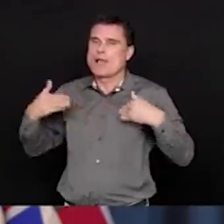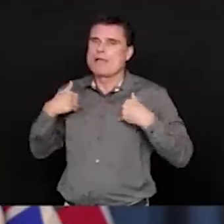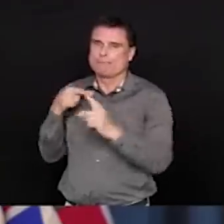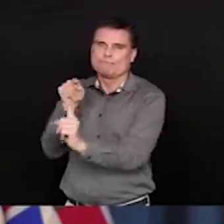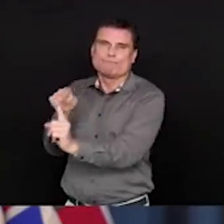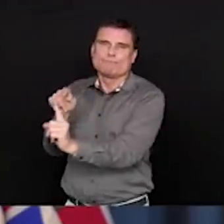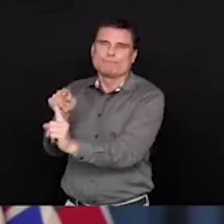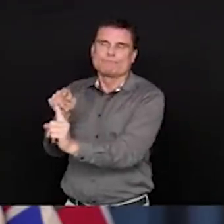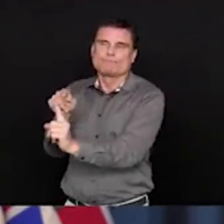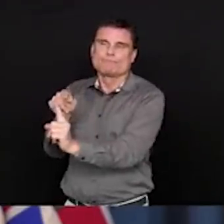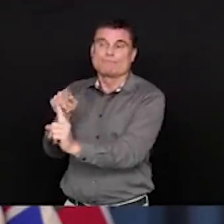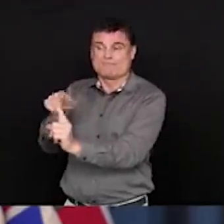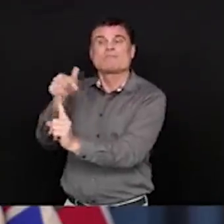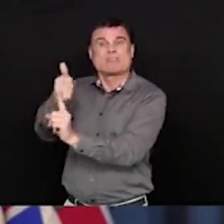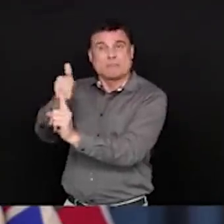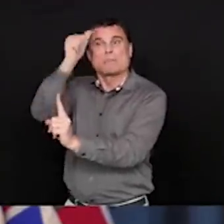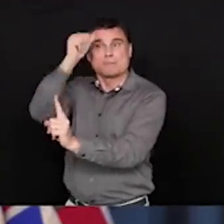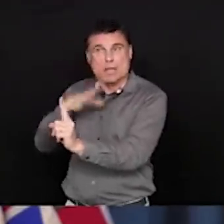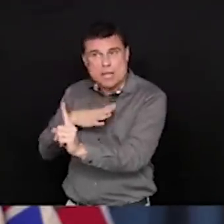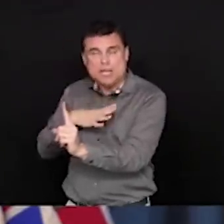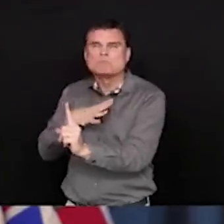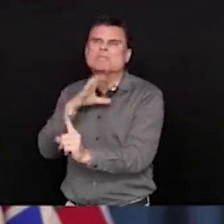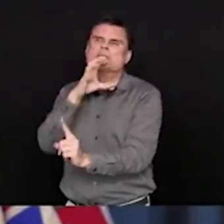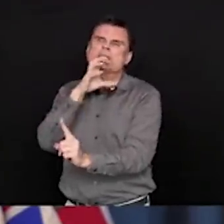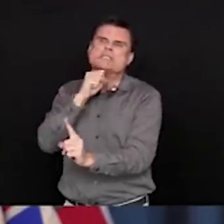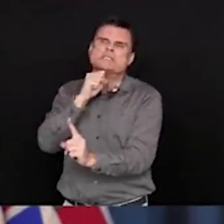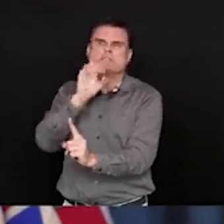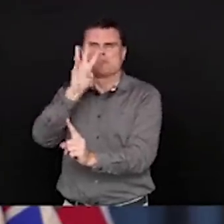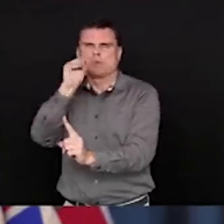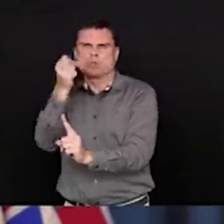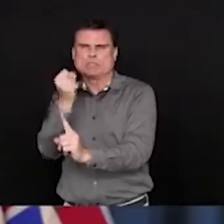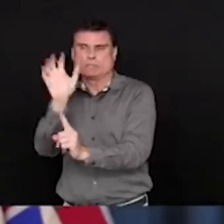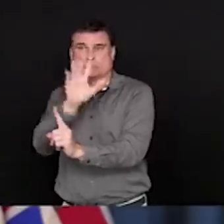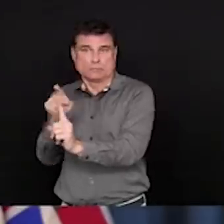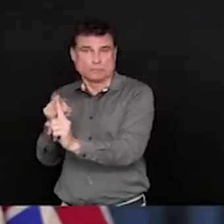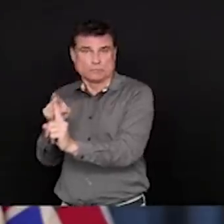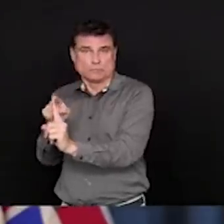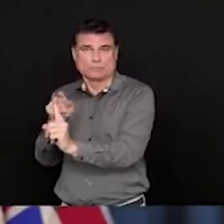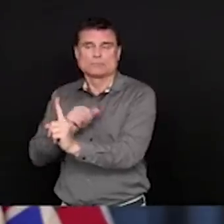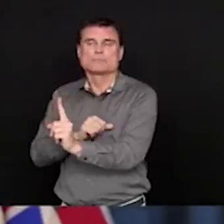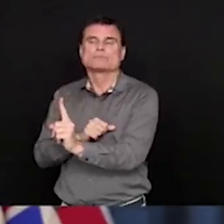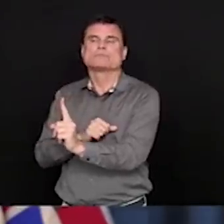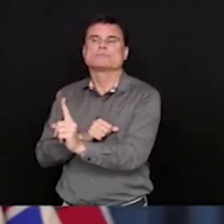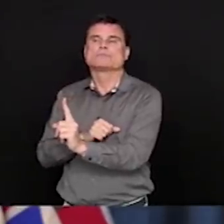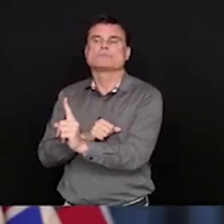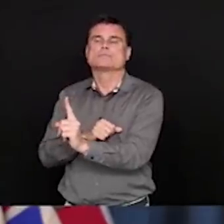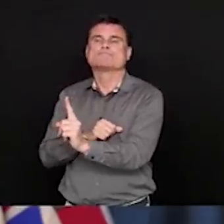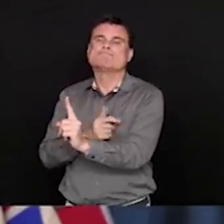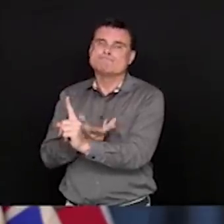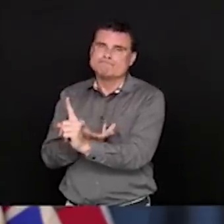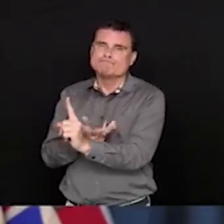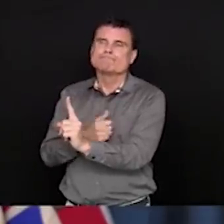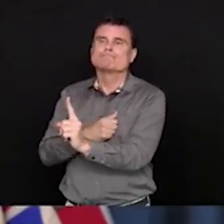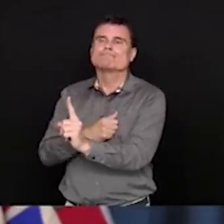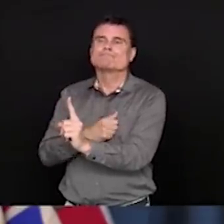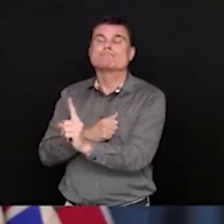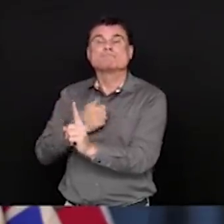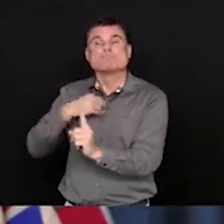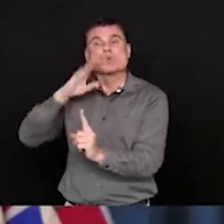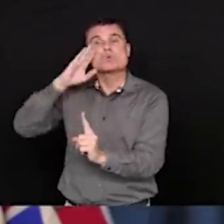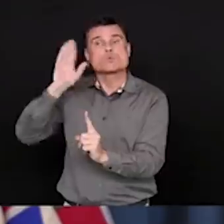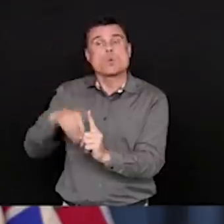the effects that this virus can have, even on young people. We know that there's been some young people in other parts of the country, including